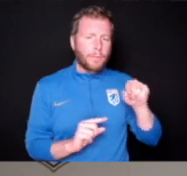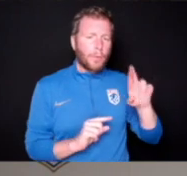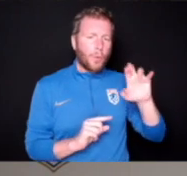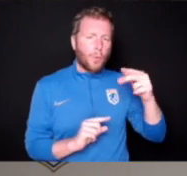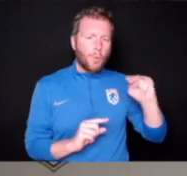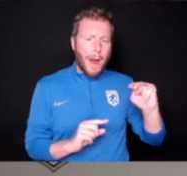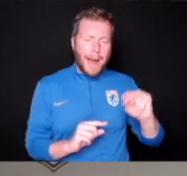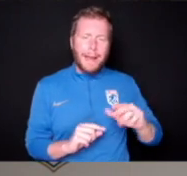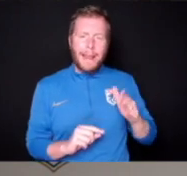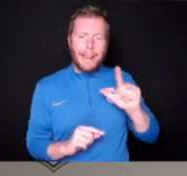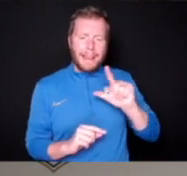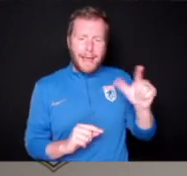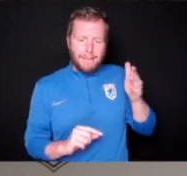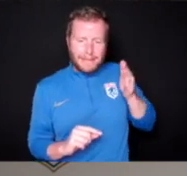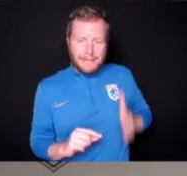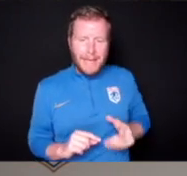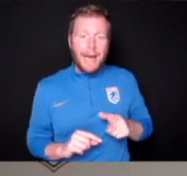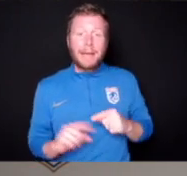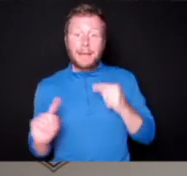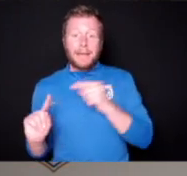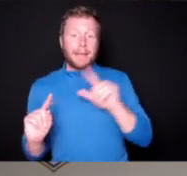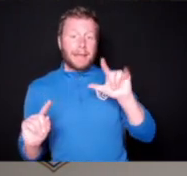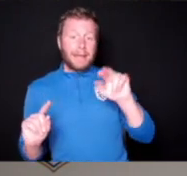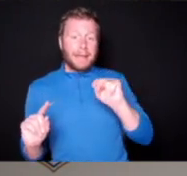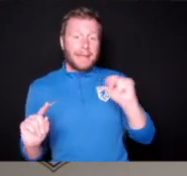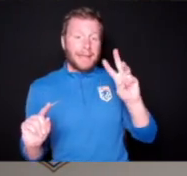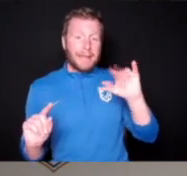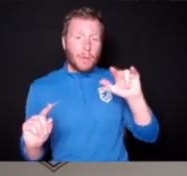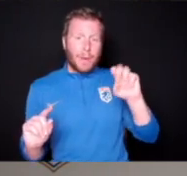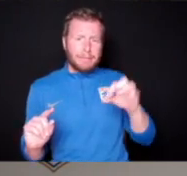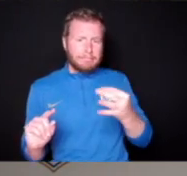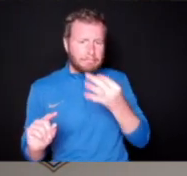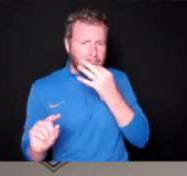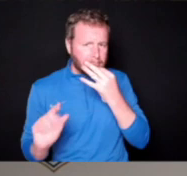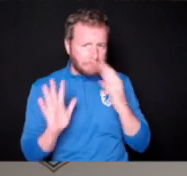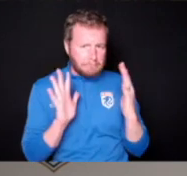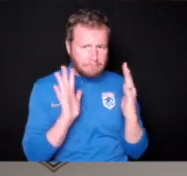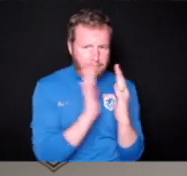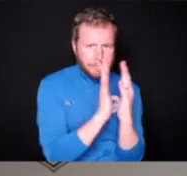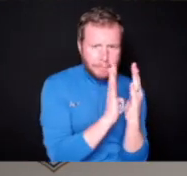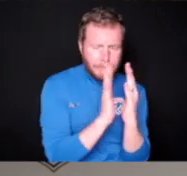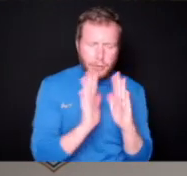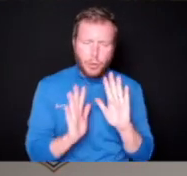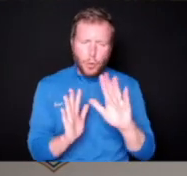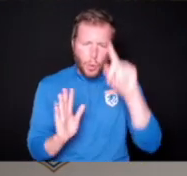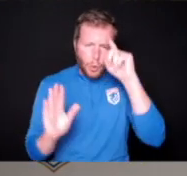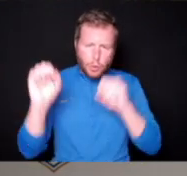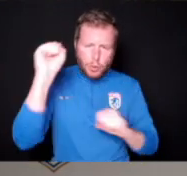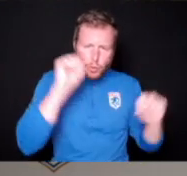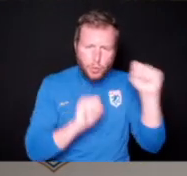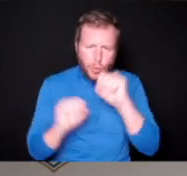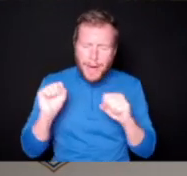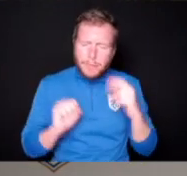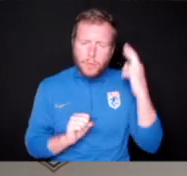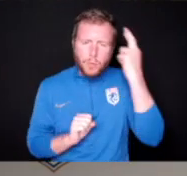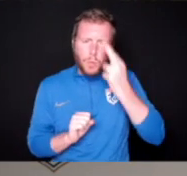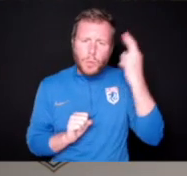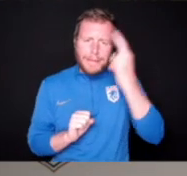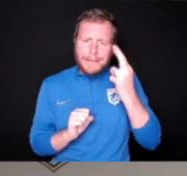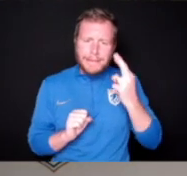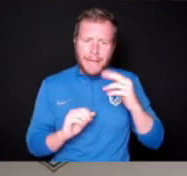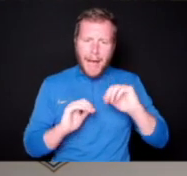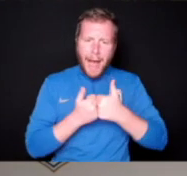which Lynn Williams was extremely effective in her pressing. What sort of strategy did you come up with to attack this?